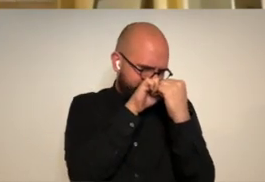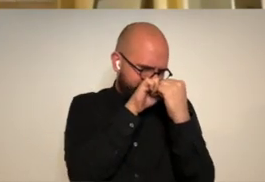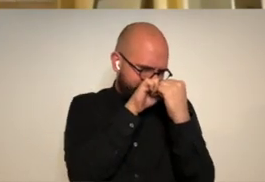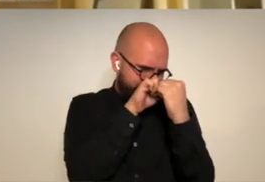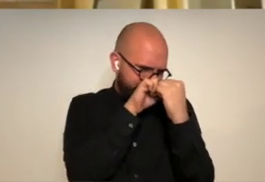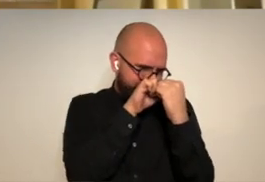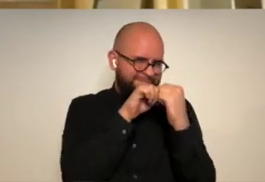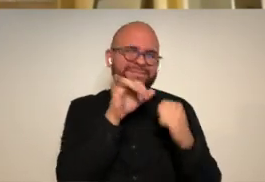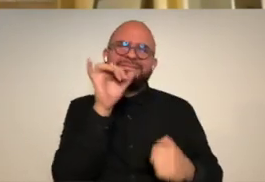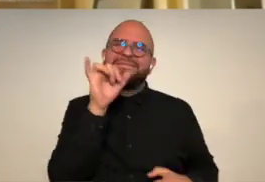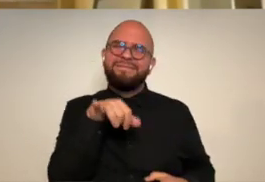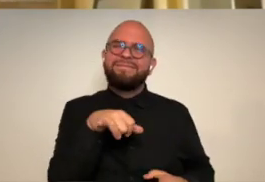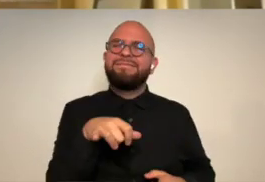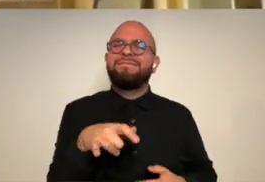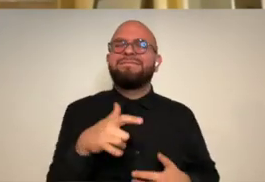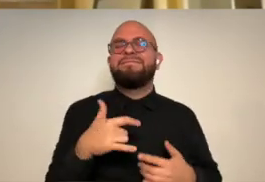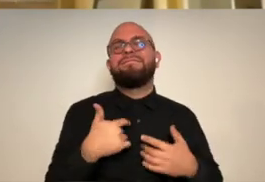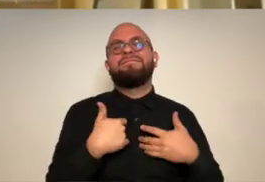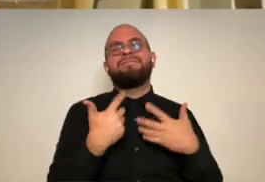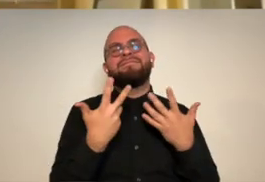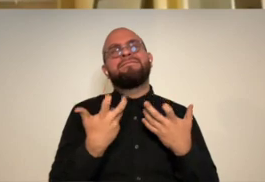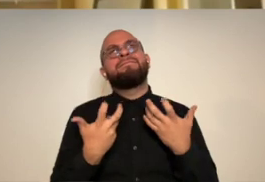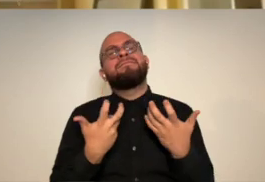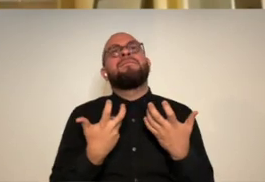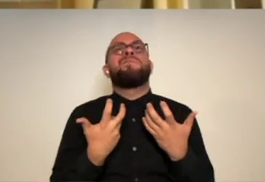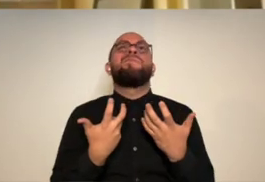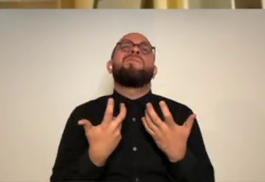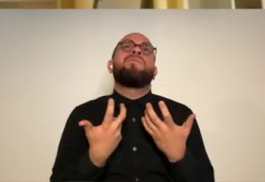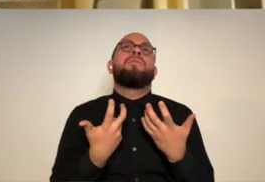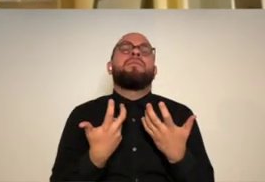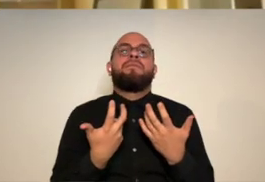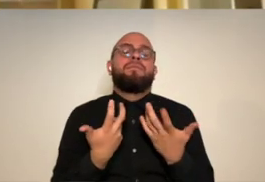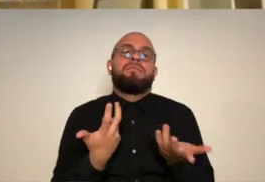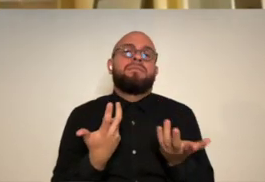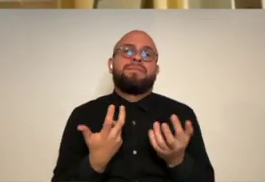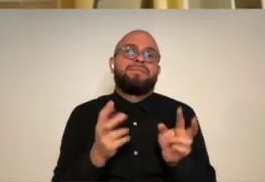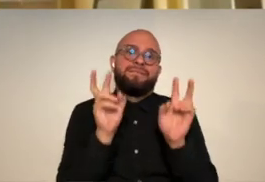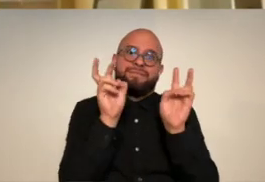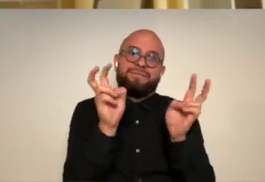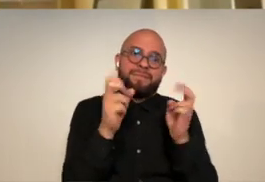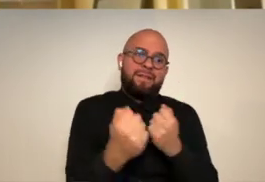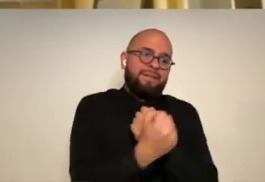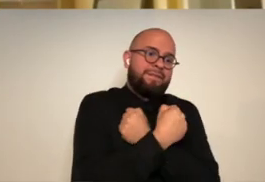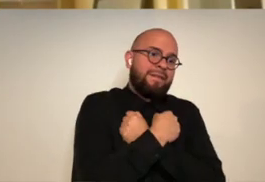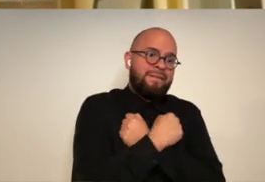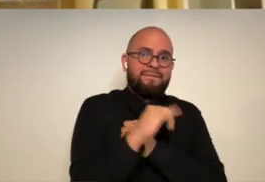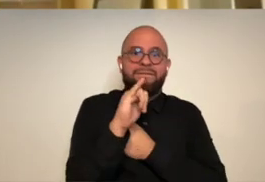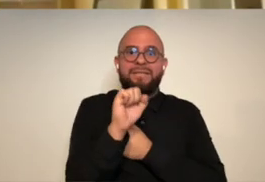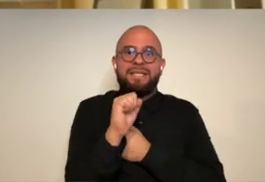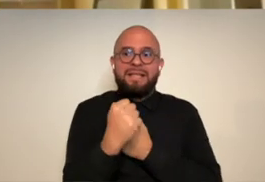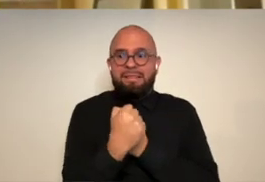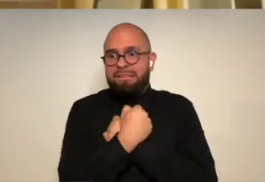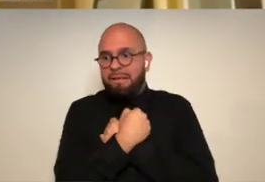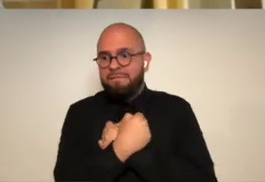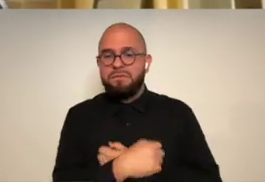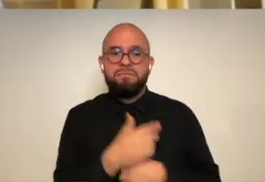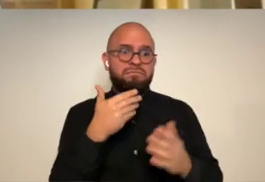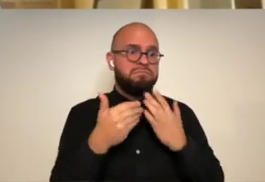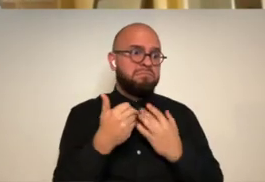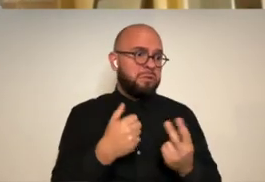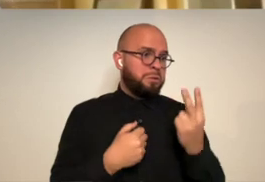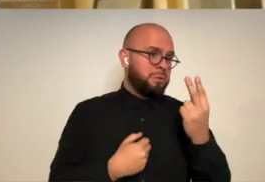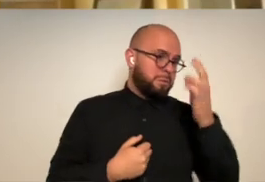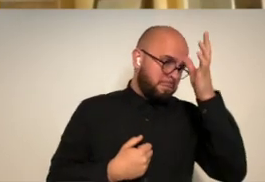each other their faces against each other things like that and trying to make it open like love is love